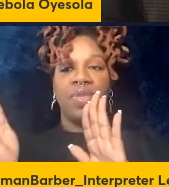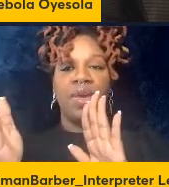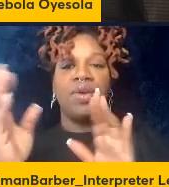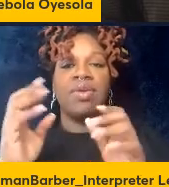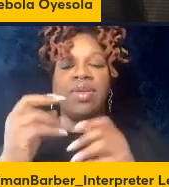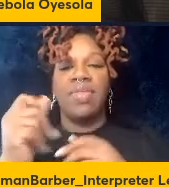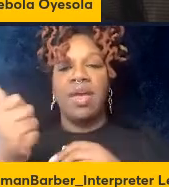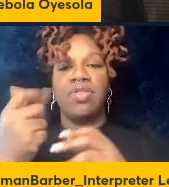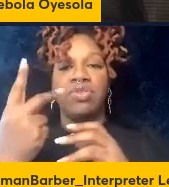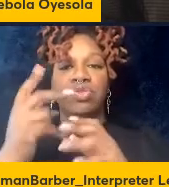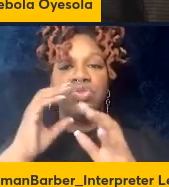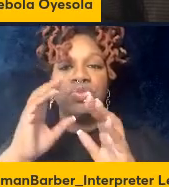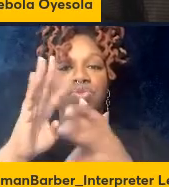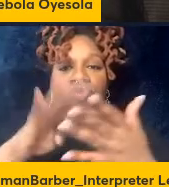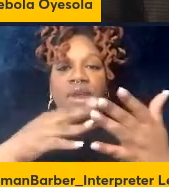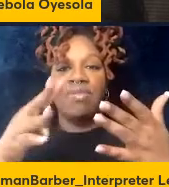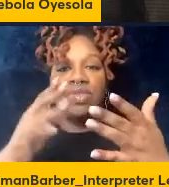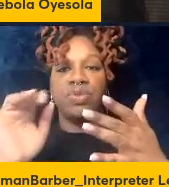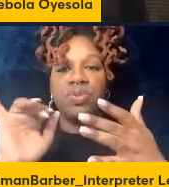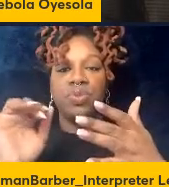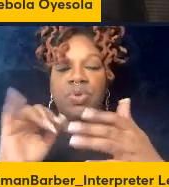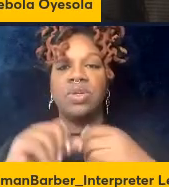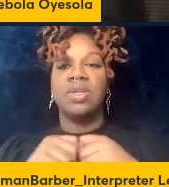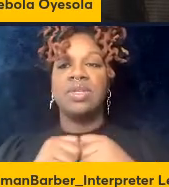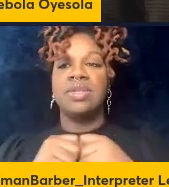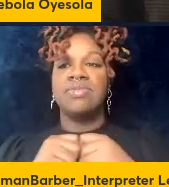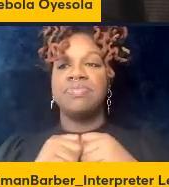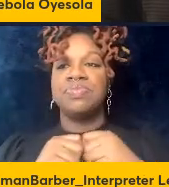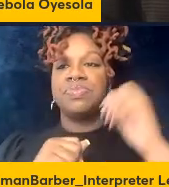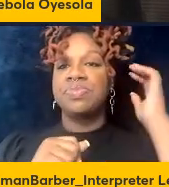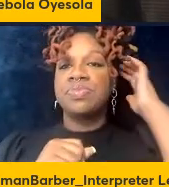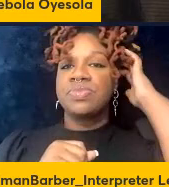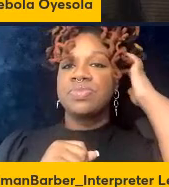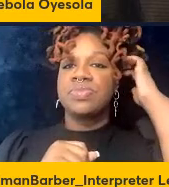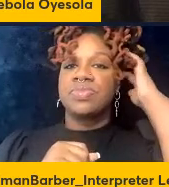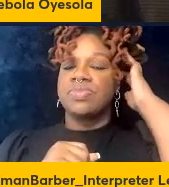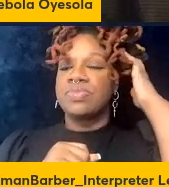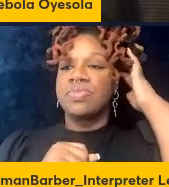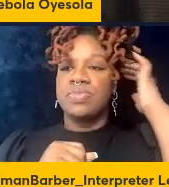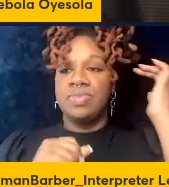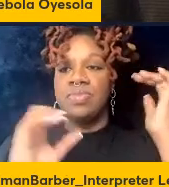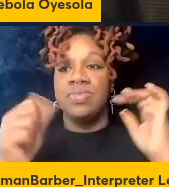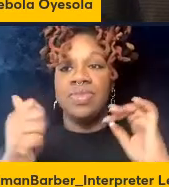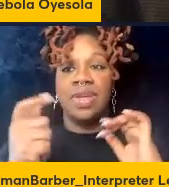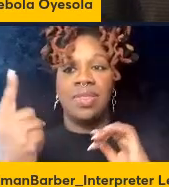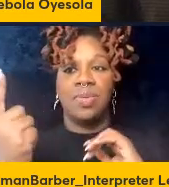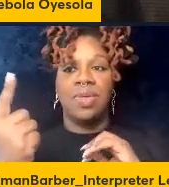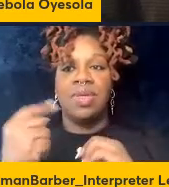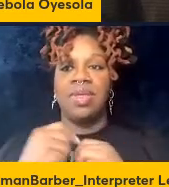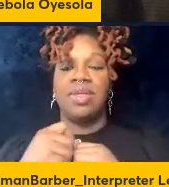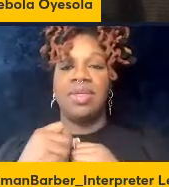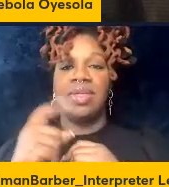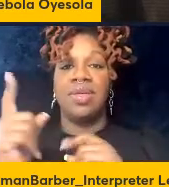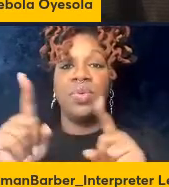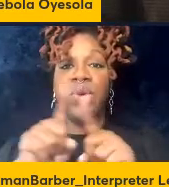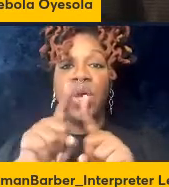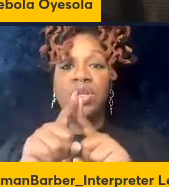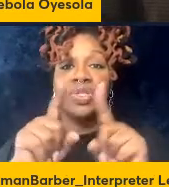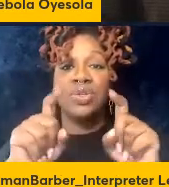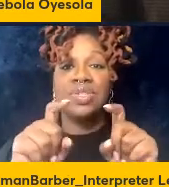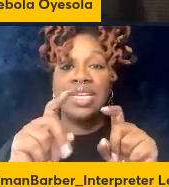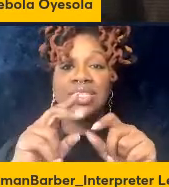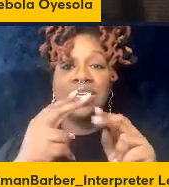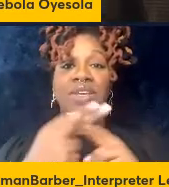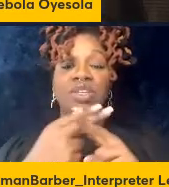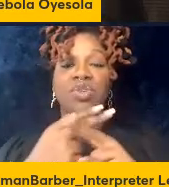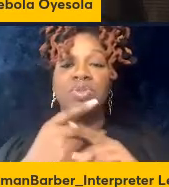in data I'm not showing today I think I'll get there okay so this is also we also test using the same